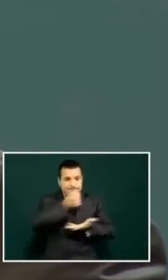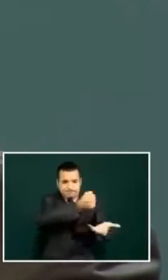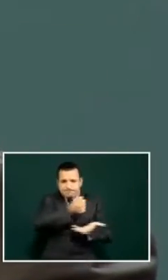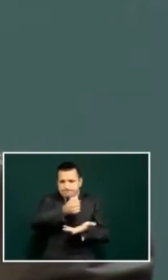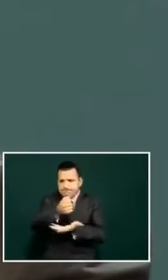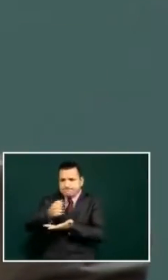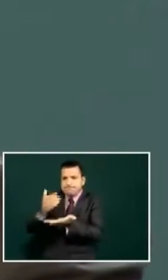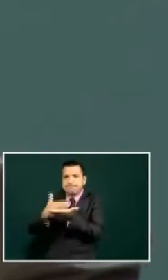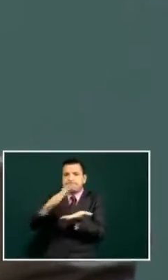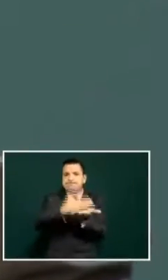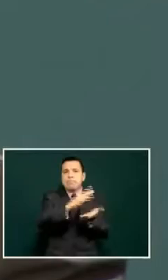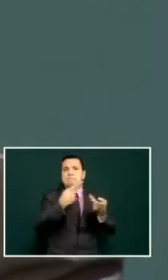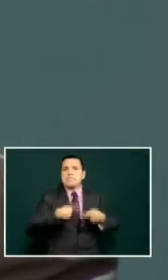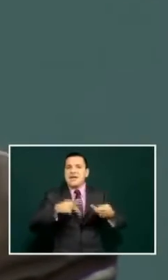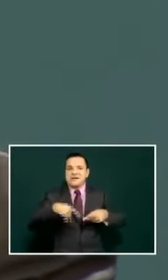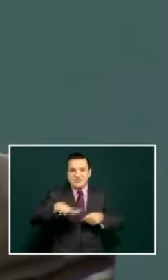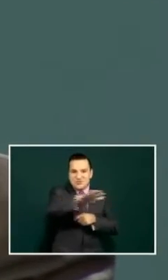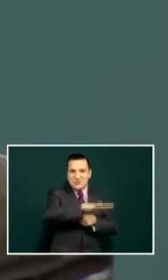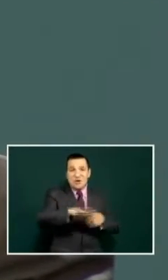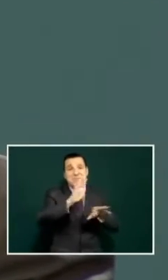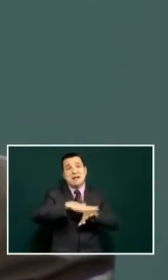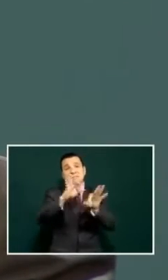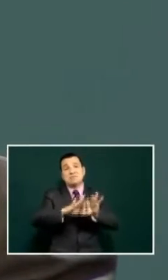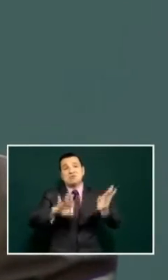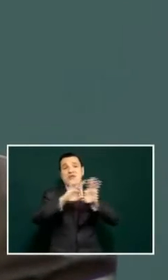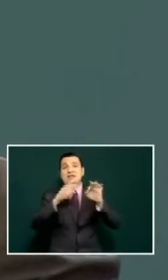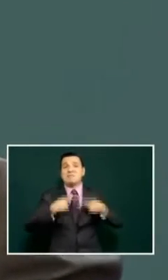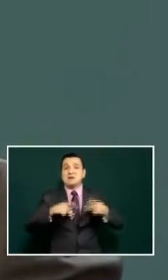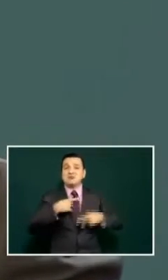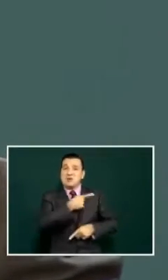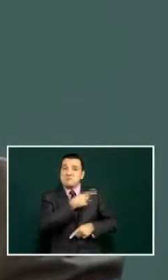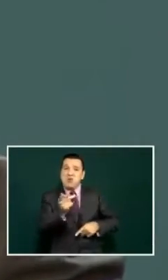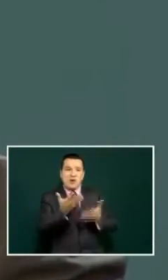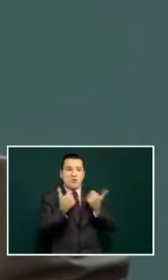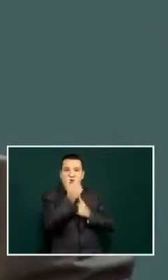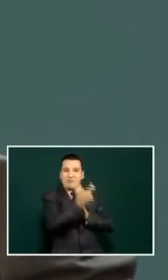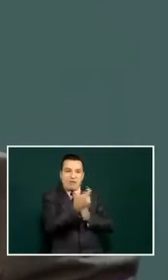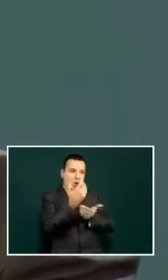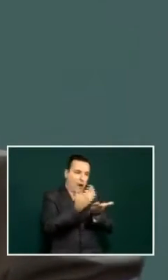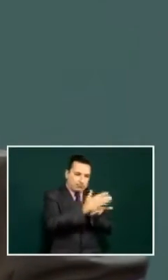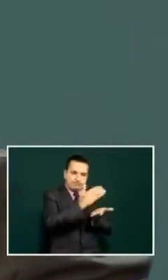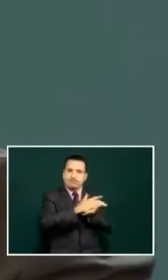now the funds are being liberated for the people especially for the poor people